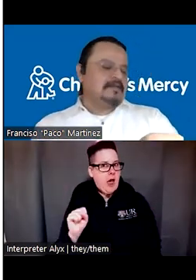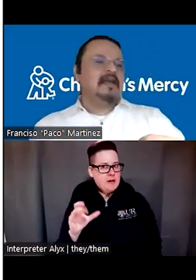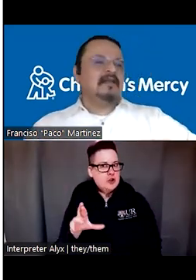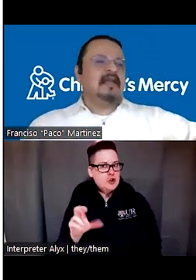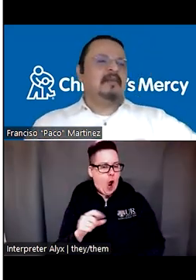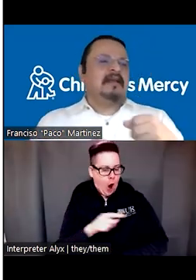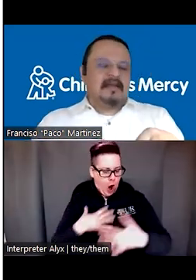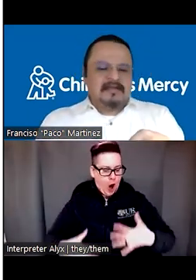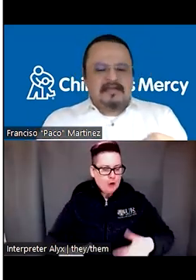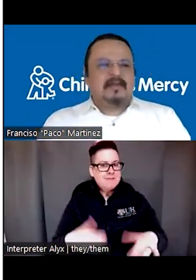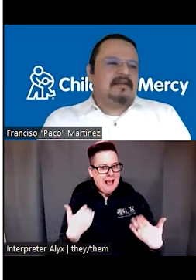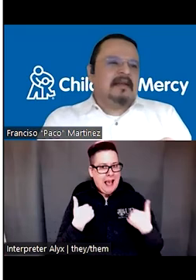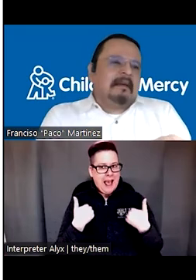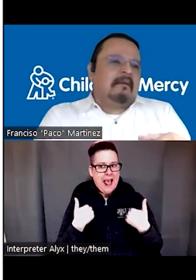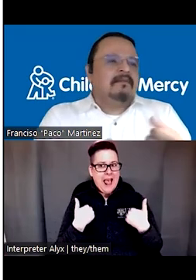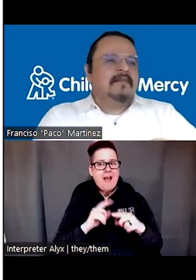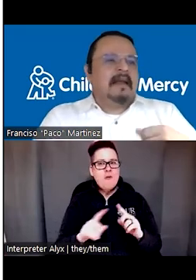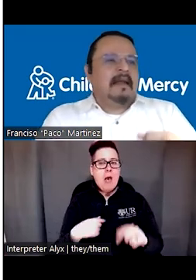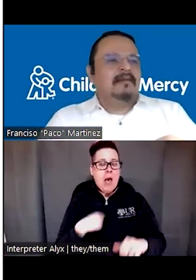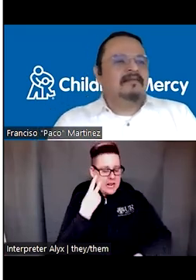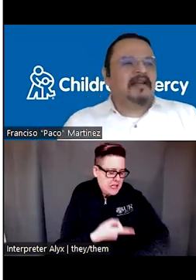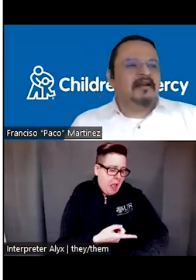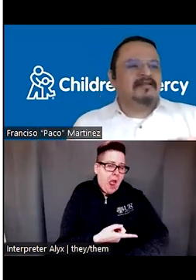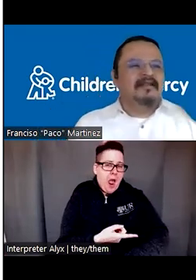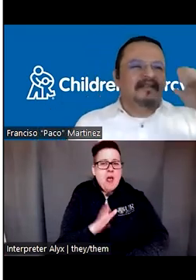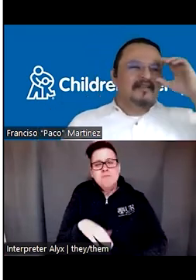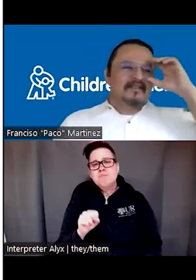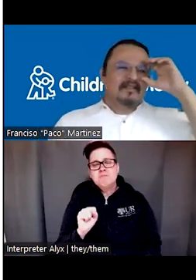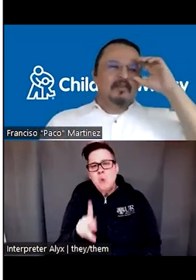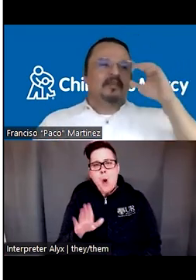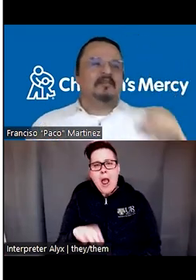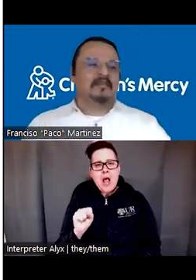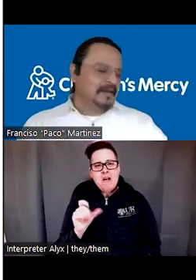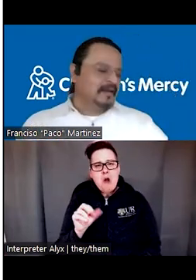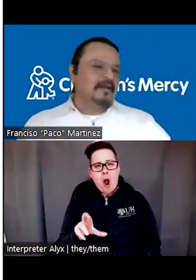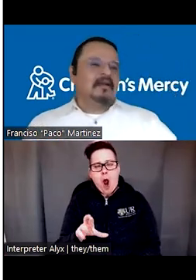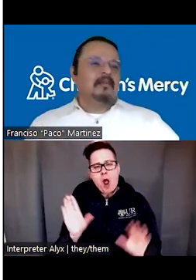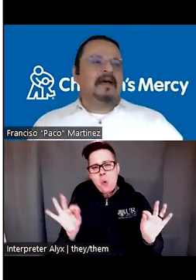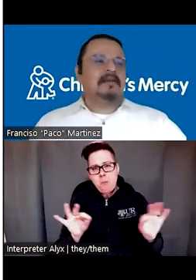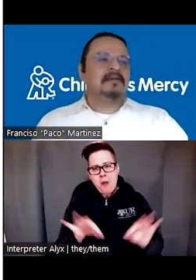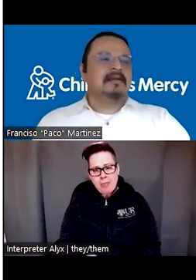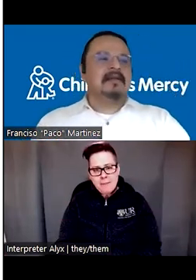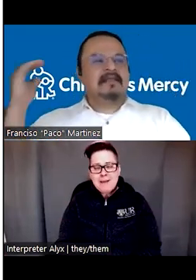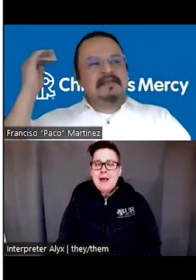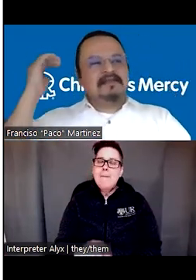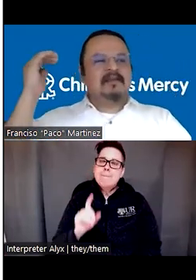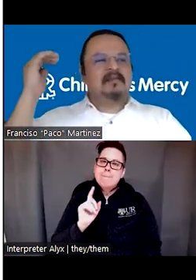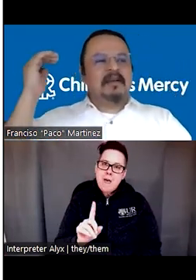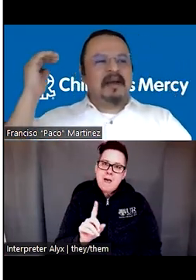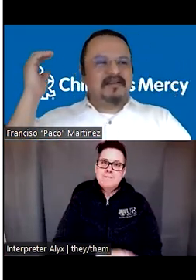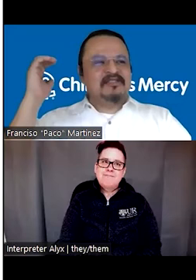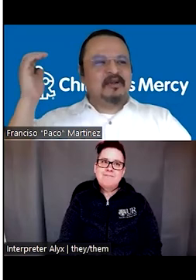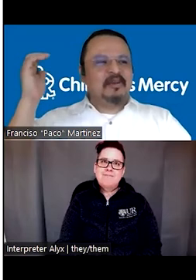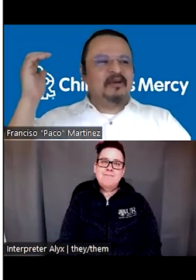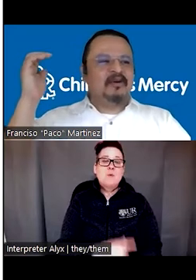I see them and I see them. said, okay, scars, no problem. But things that